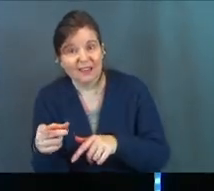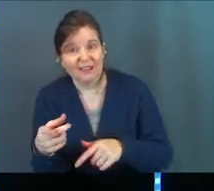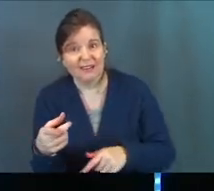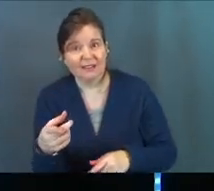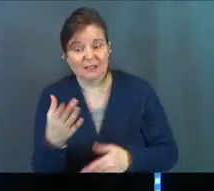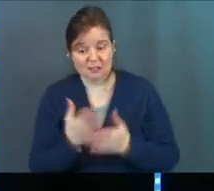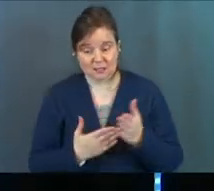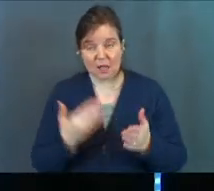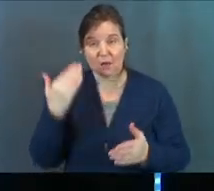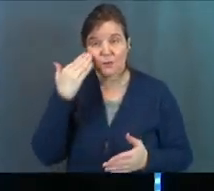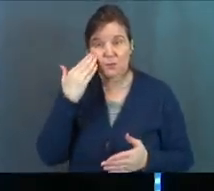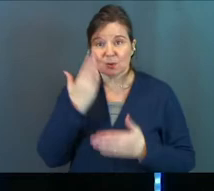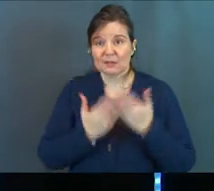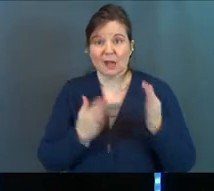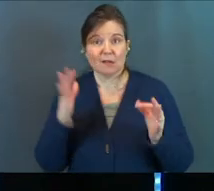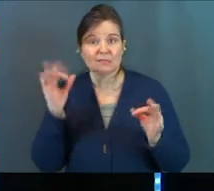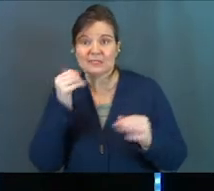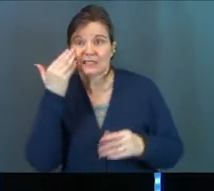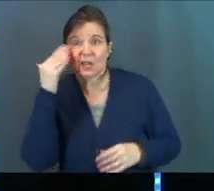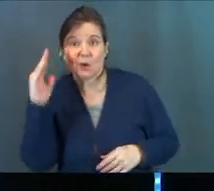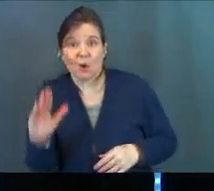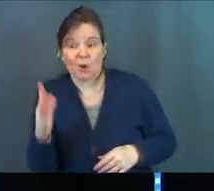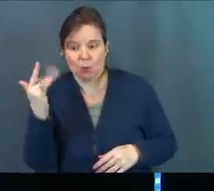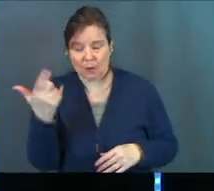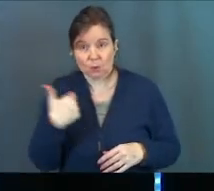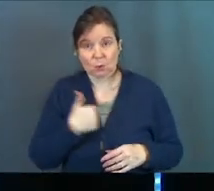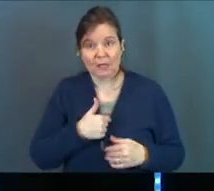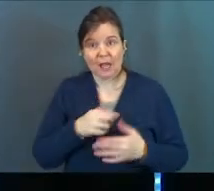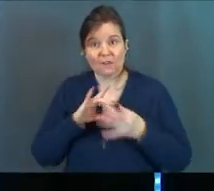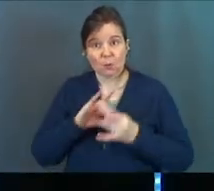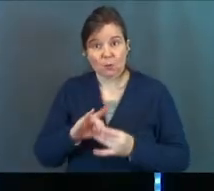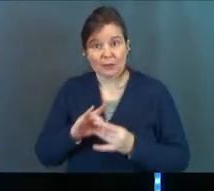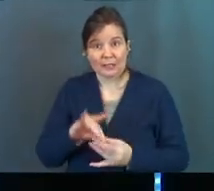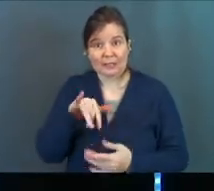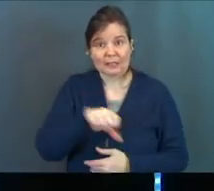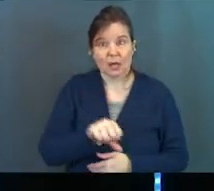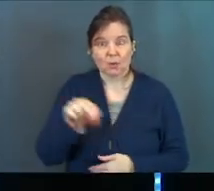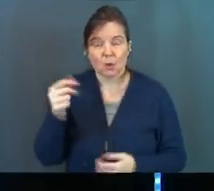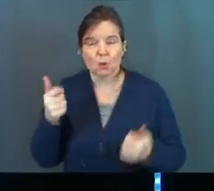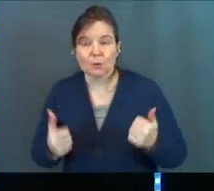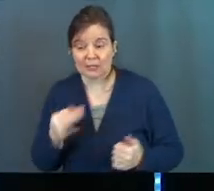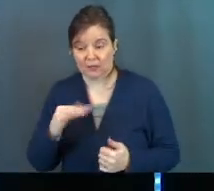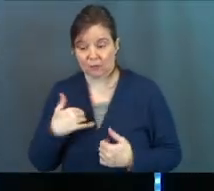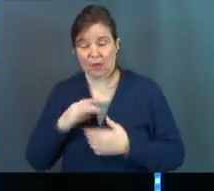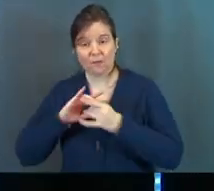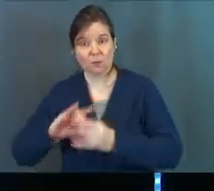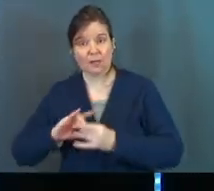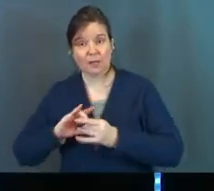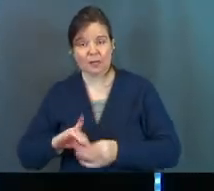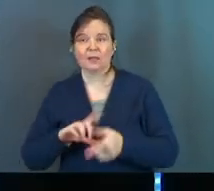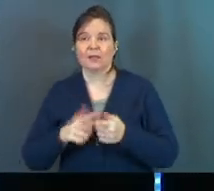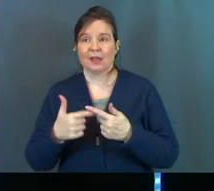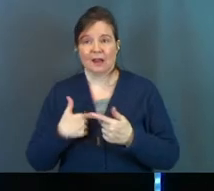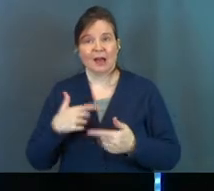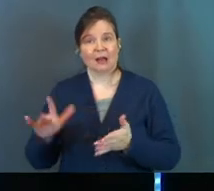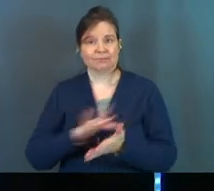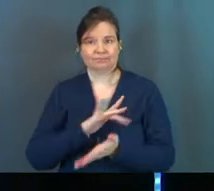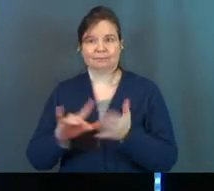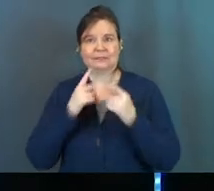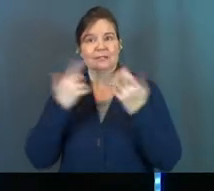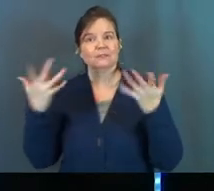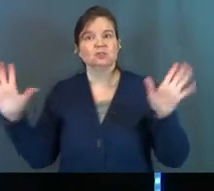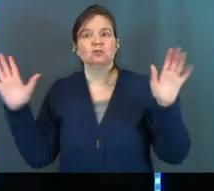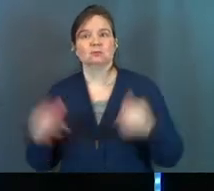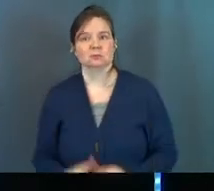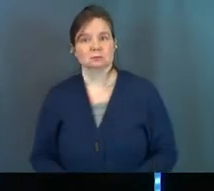Some of them he knew and some of them he didn't know. He's like, do we have a relationship or not? Because if we have a relationship, then I've atoned for your